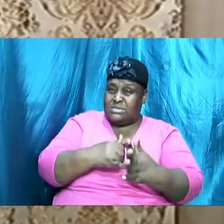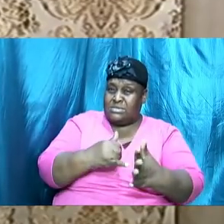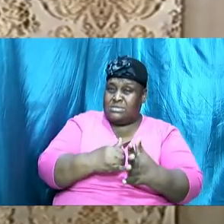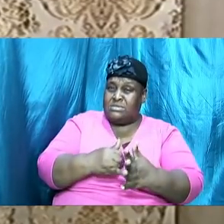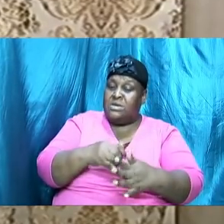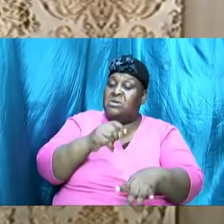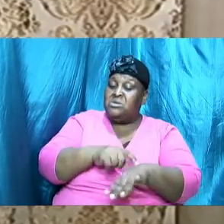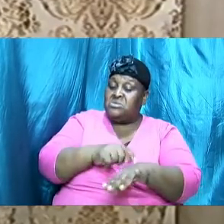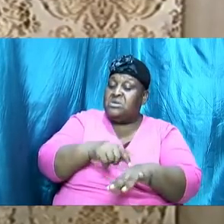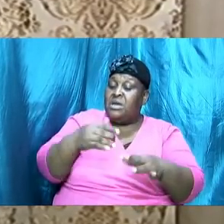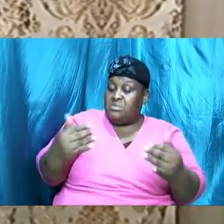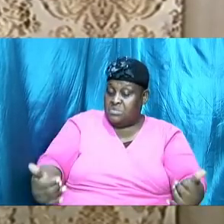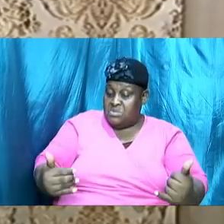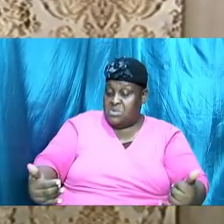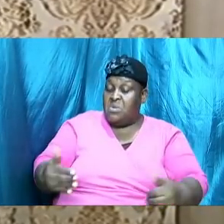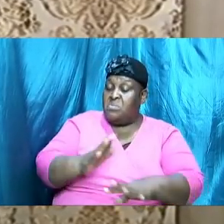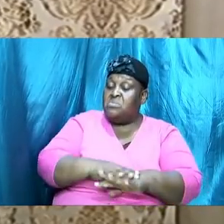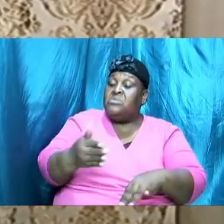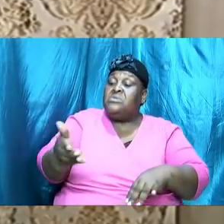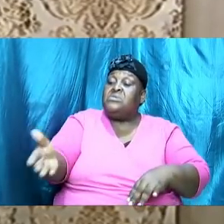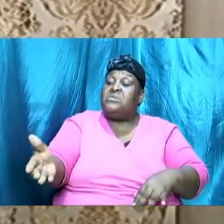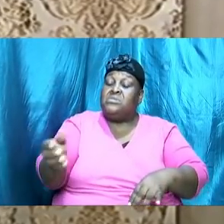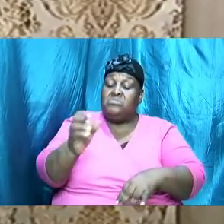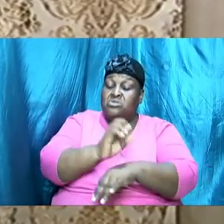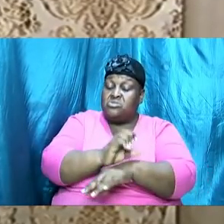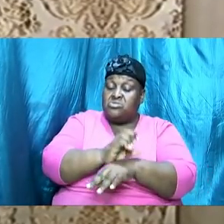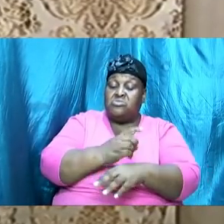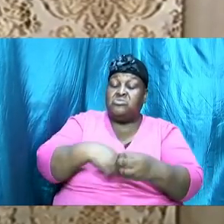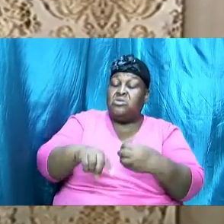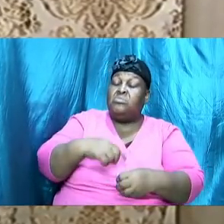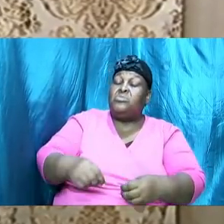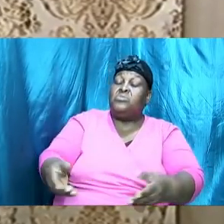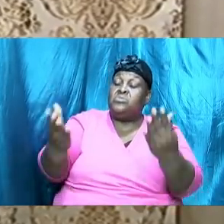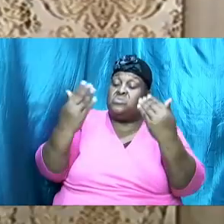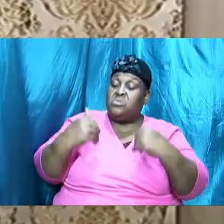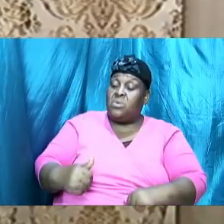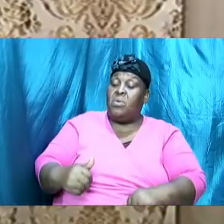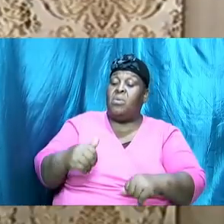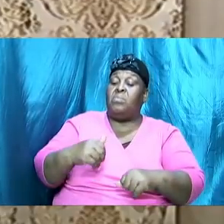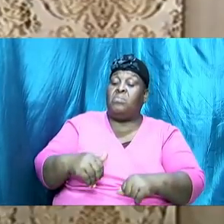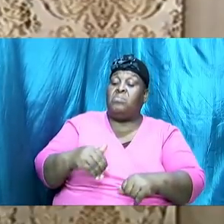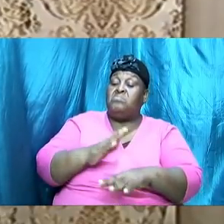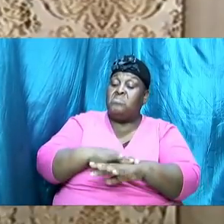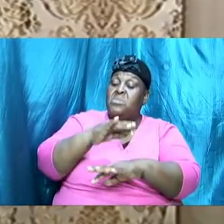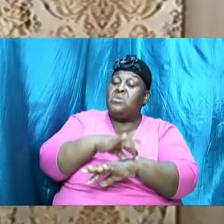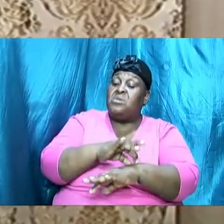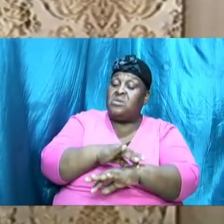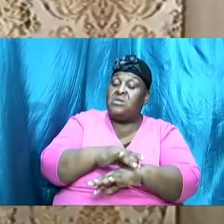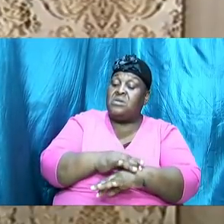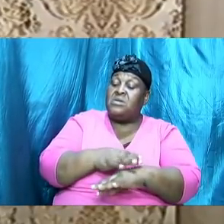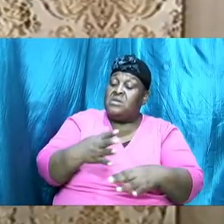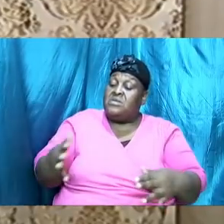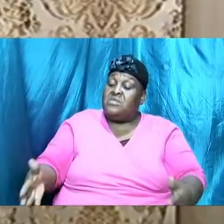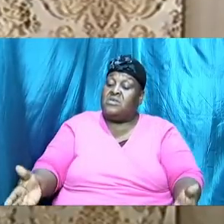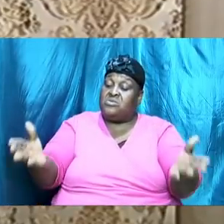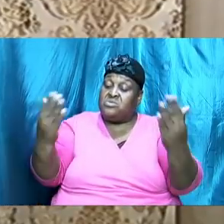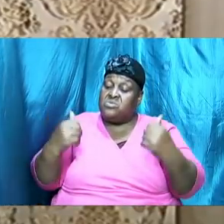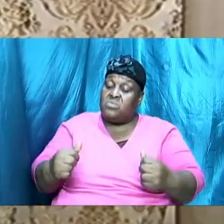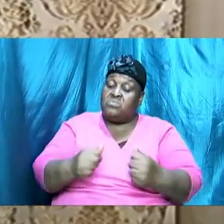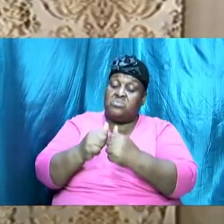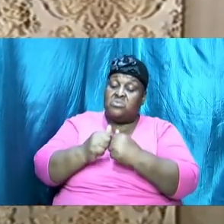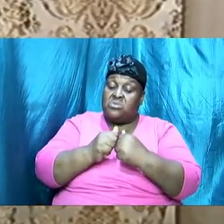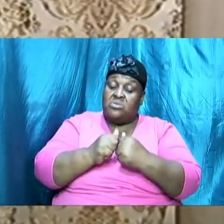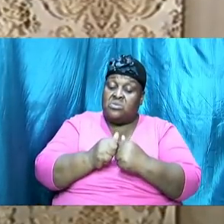was now upon them. the church was about to come on the scene, things were coming together and the whole thing was